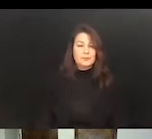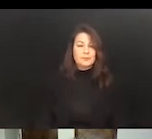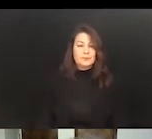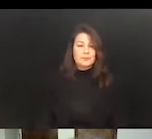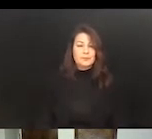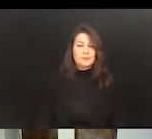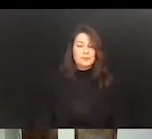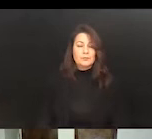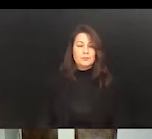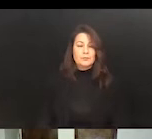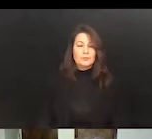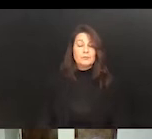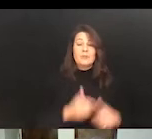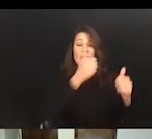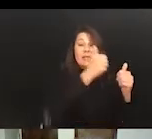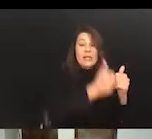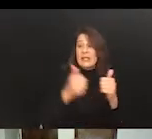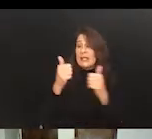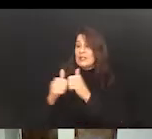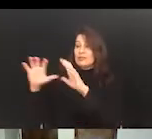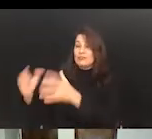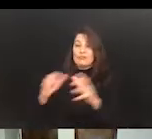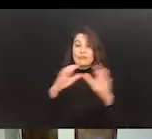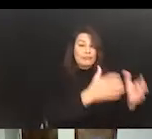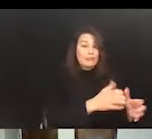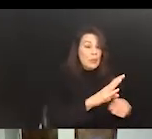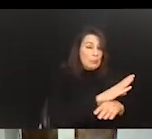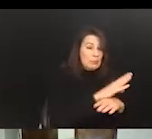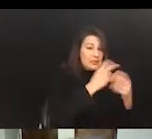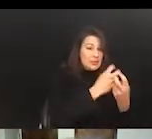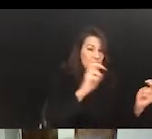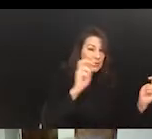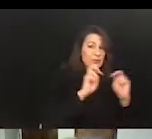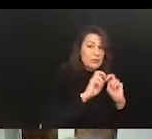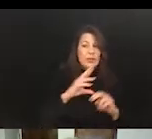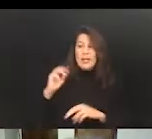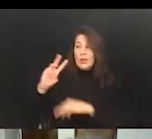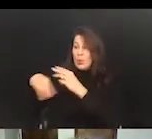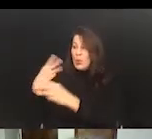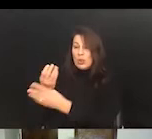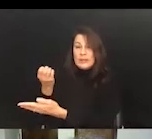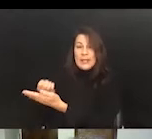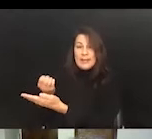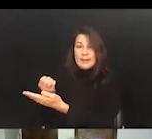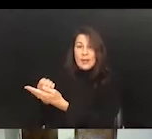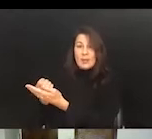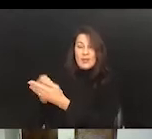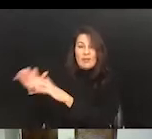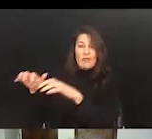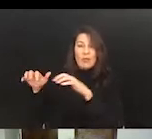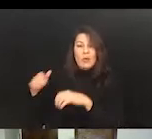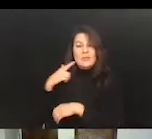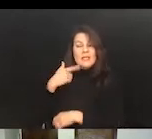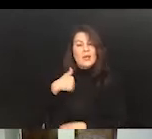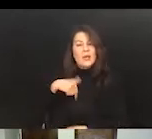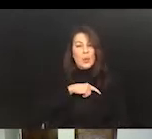And each one of them, both the Business Roundtable, and the World Economic Forum said, we have